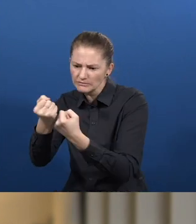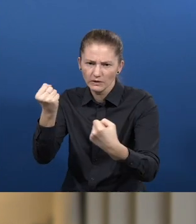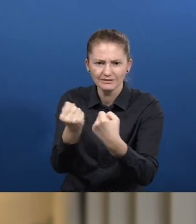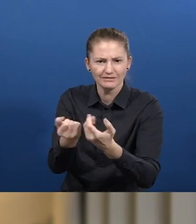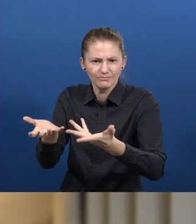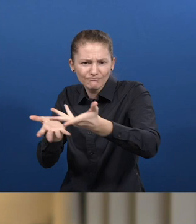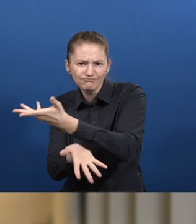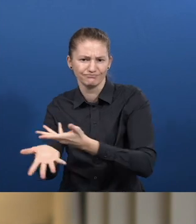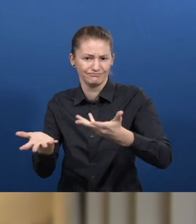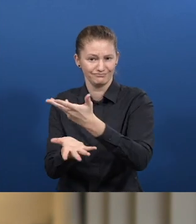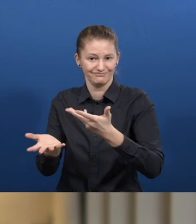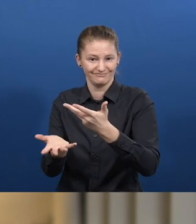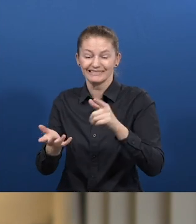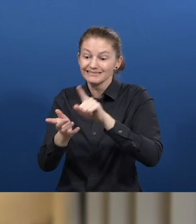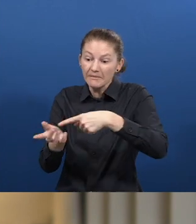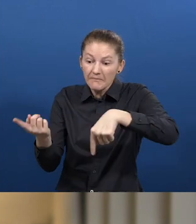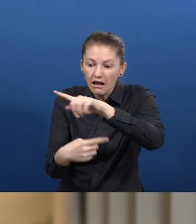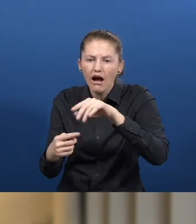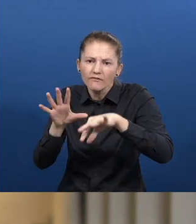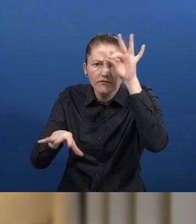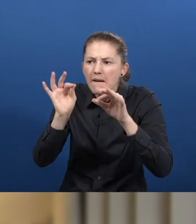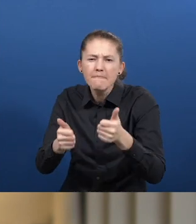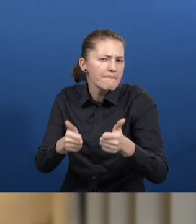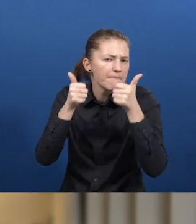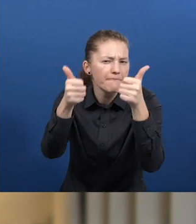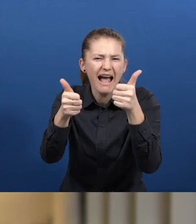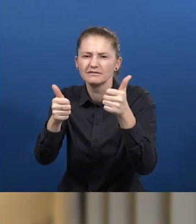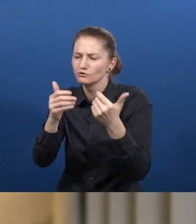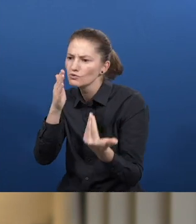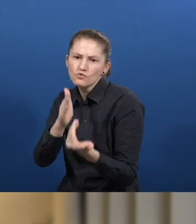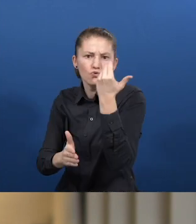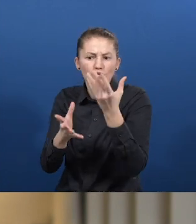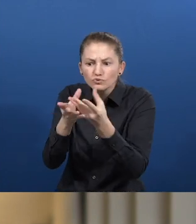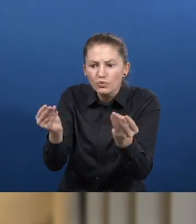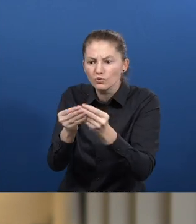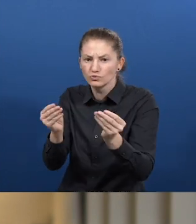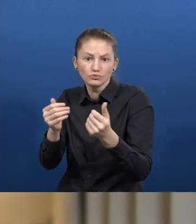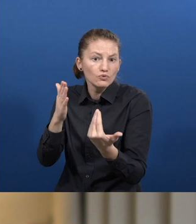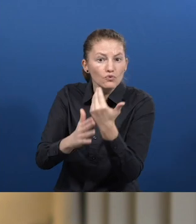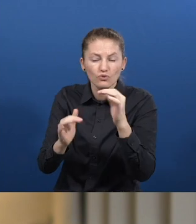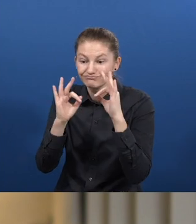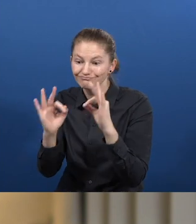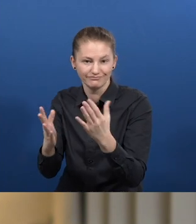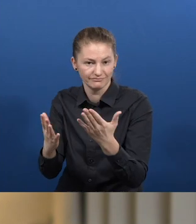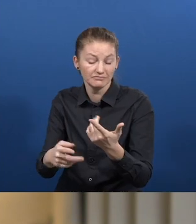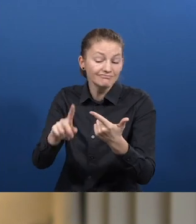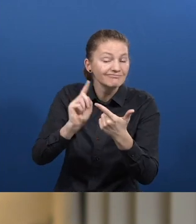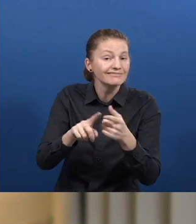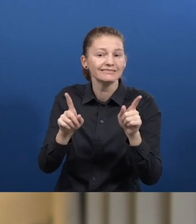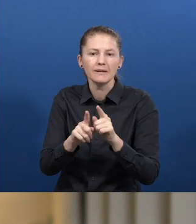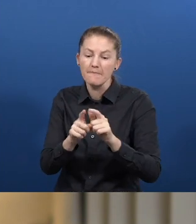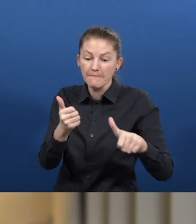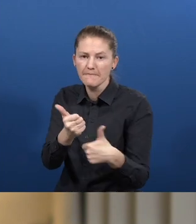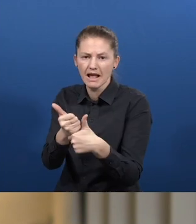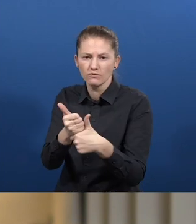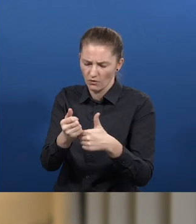finding the best innovative solutions. To act as a pro bono mentor